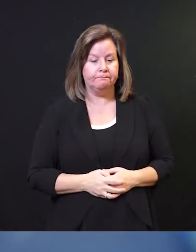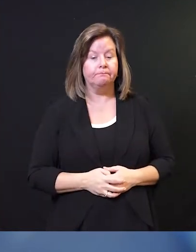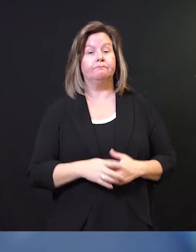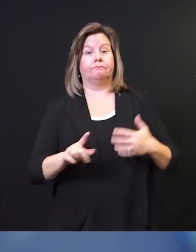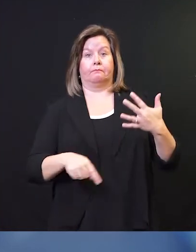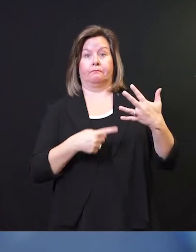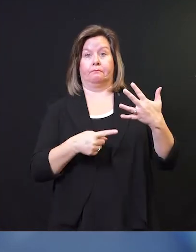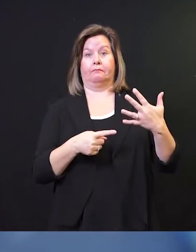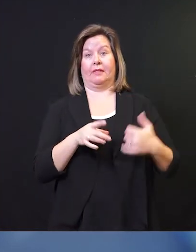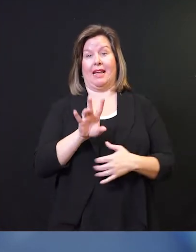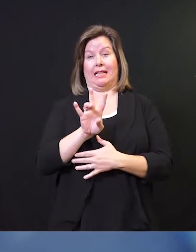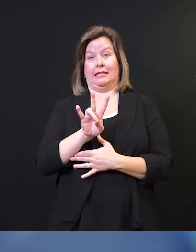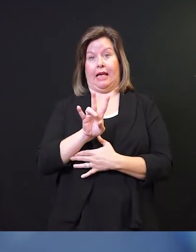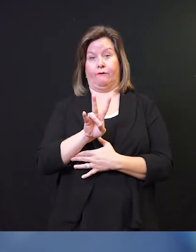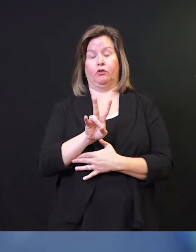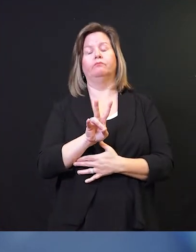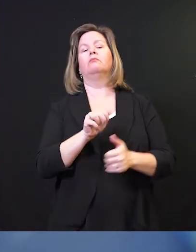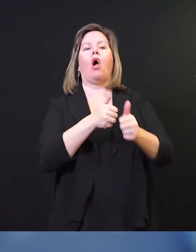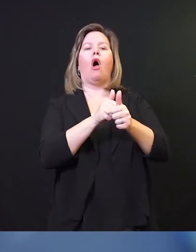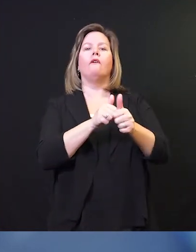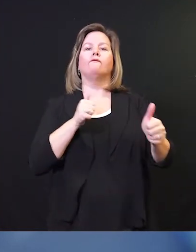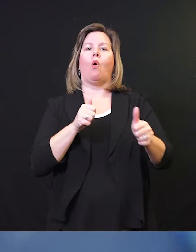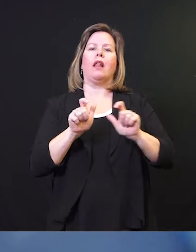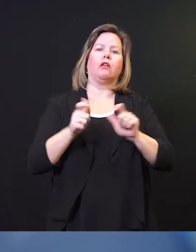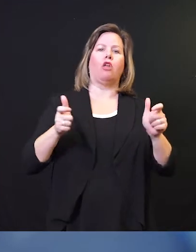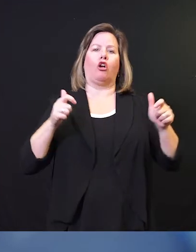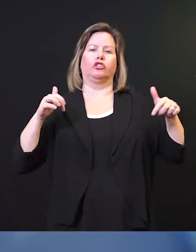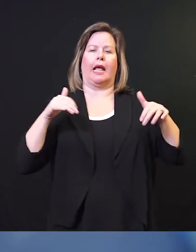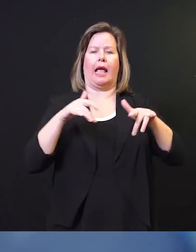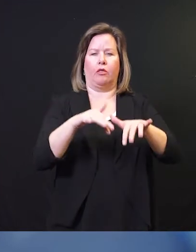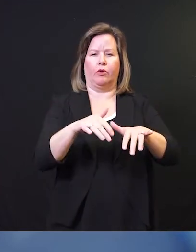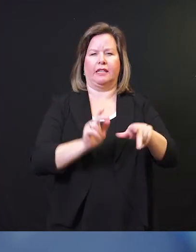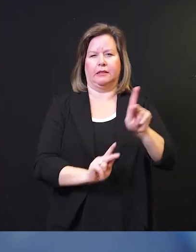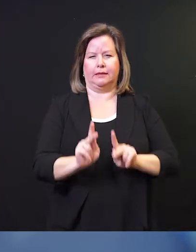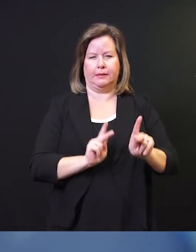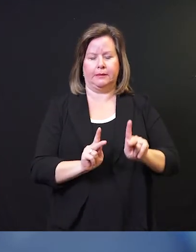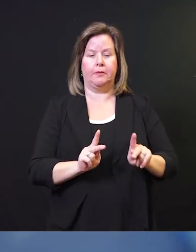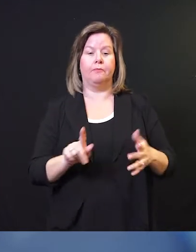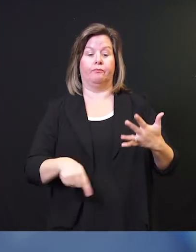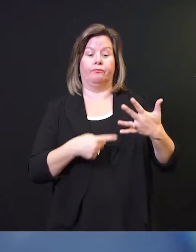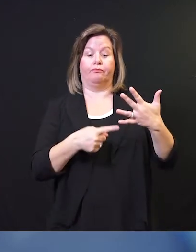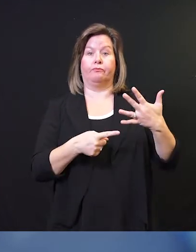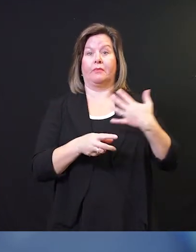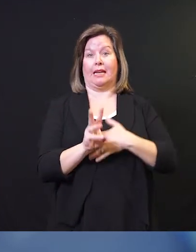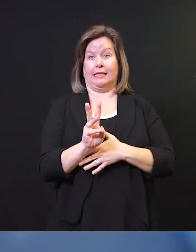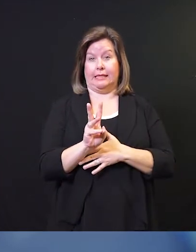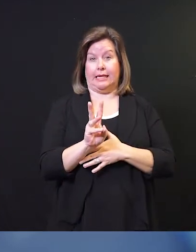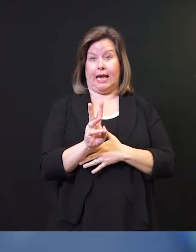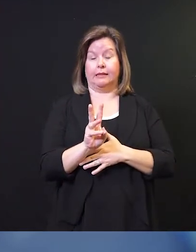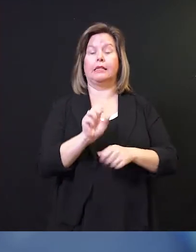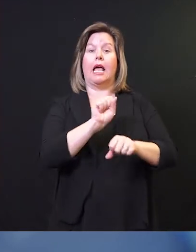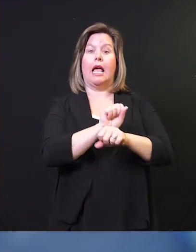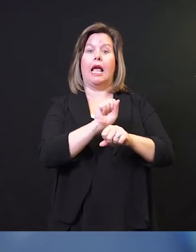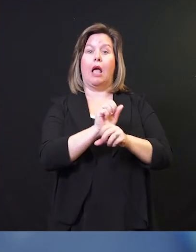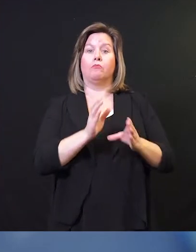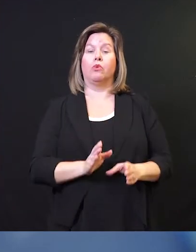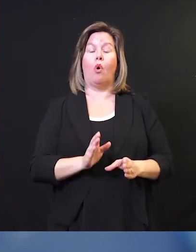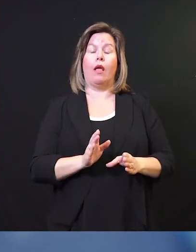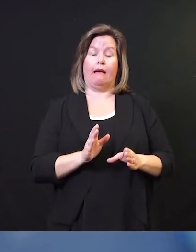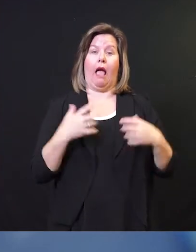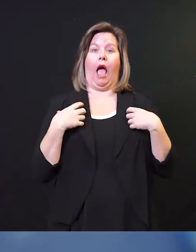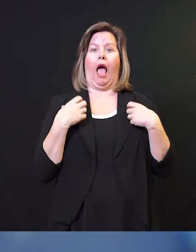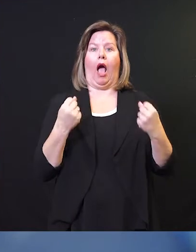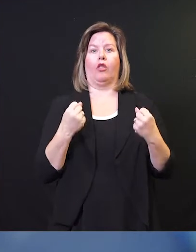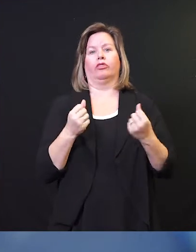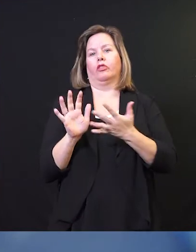Number seven, avoid large gatherings. Number six, employee health screenings. Everyone who's going back to